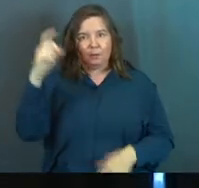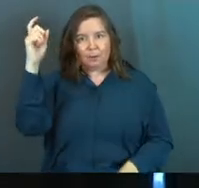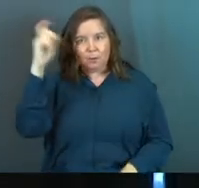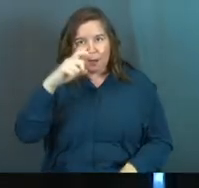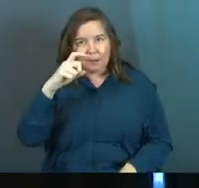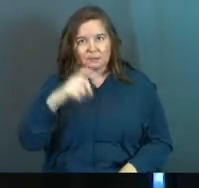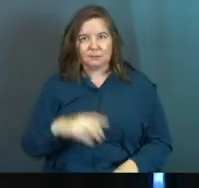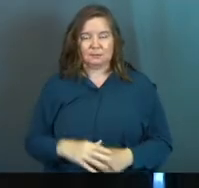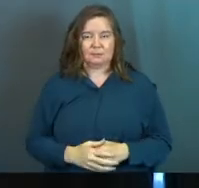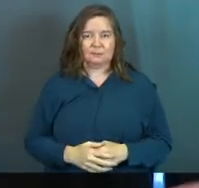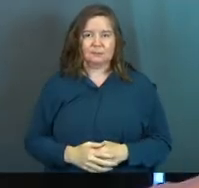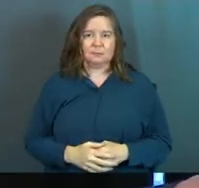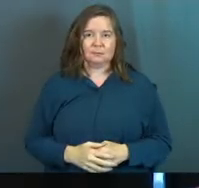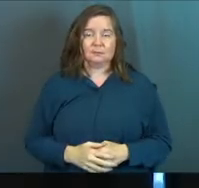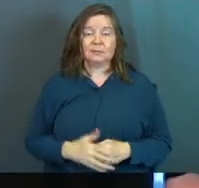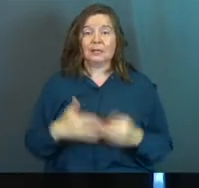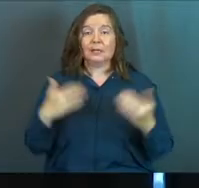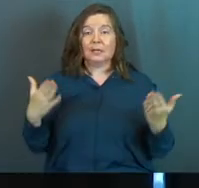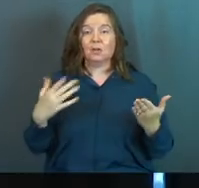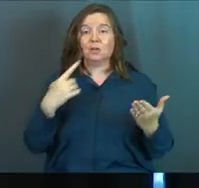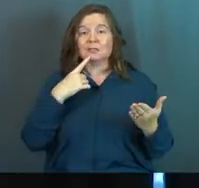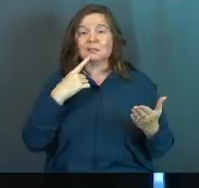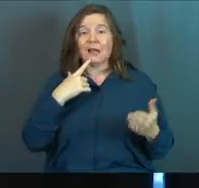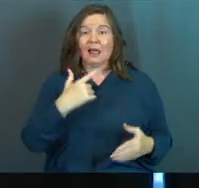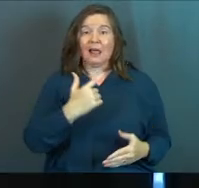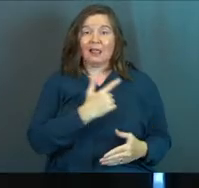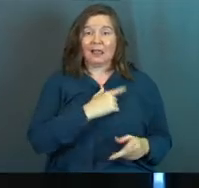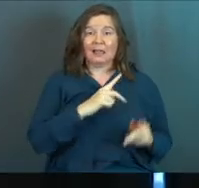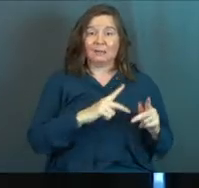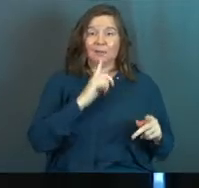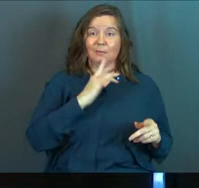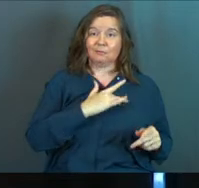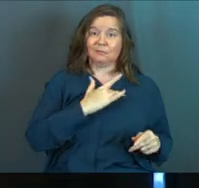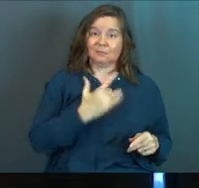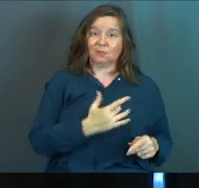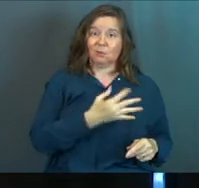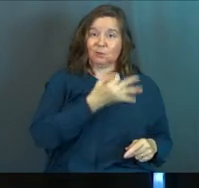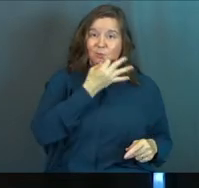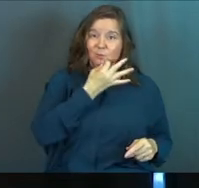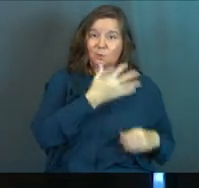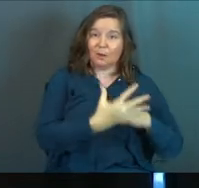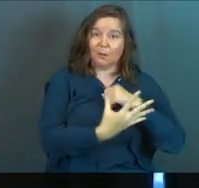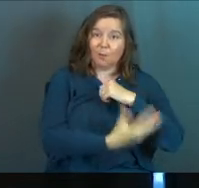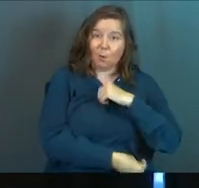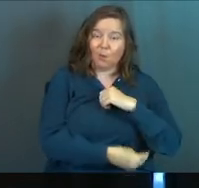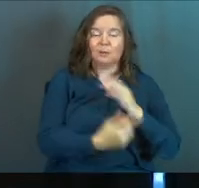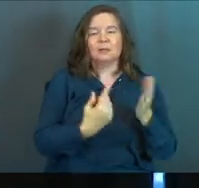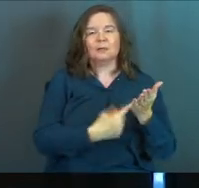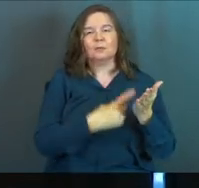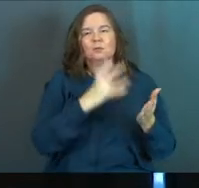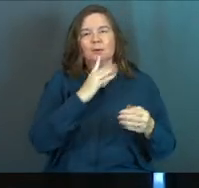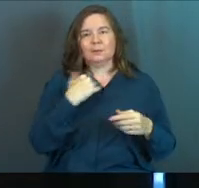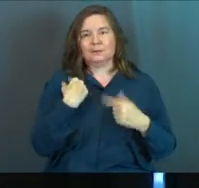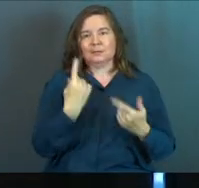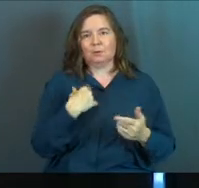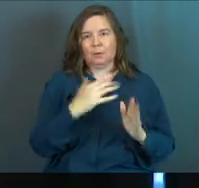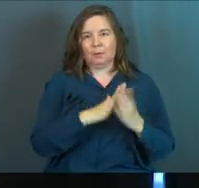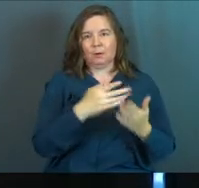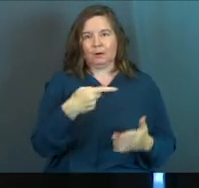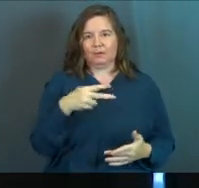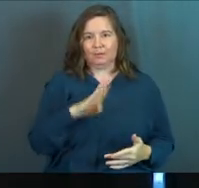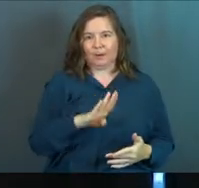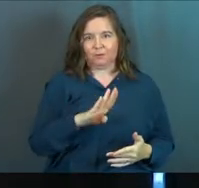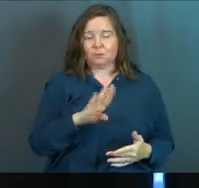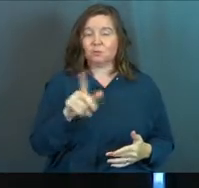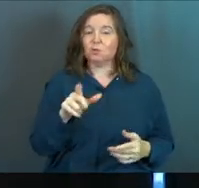wise. In here, it says, lazy people are soon poor. Now, this is something we've been talking about since we've been in the book of